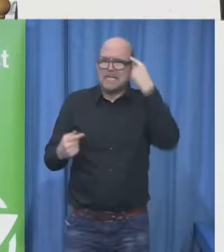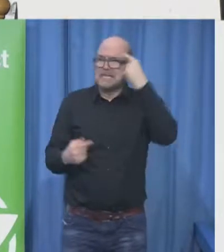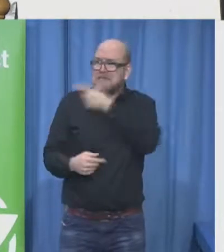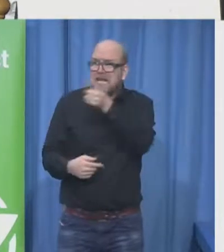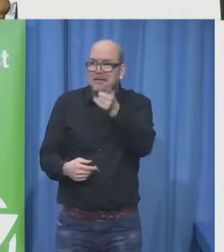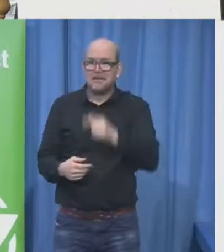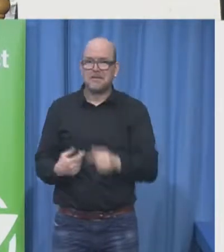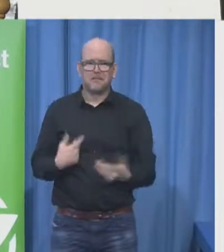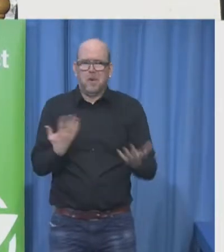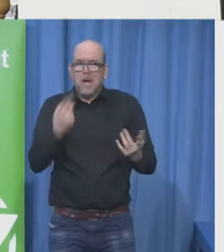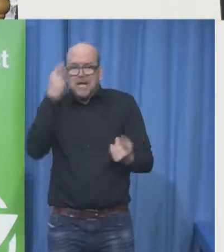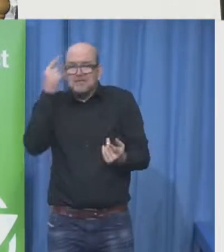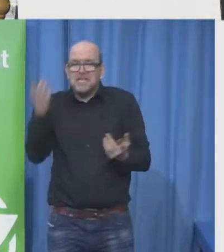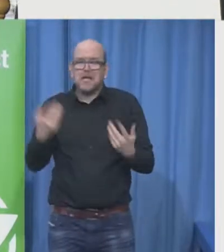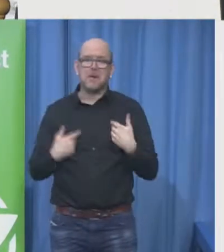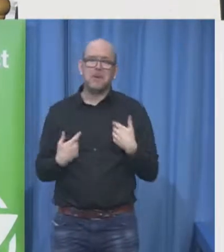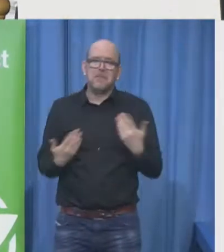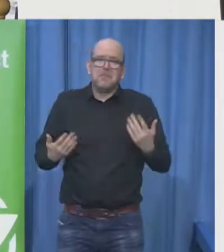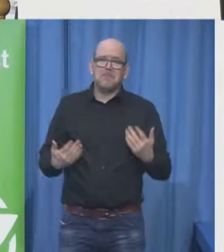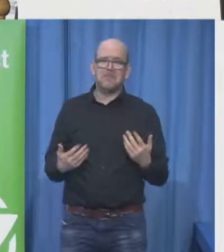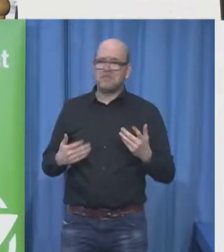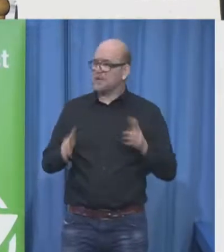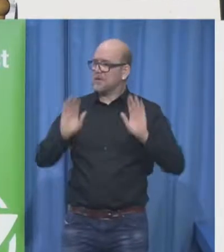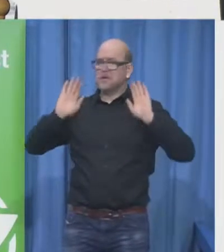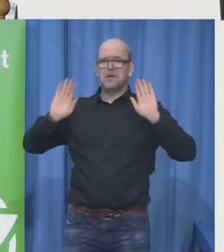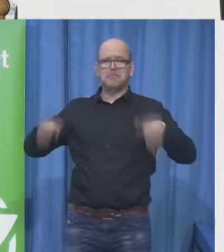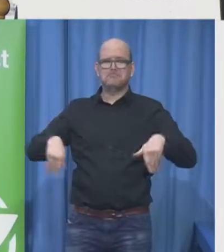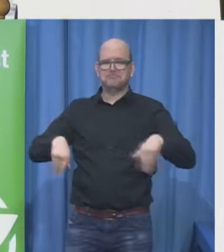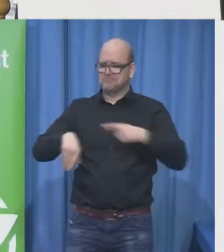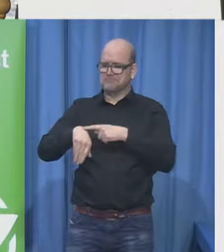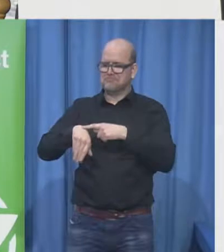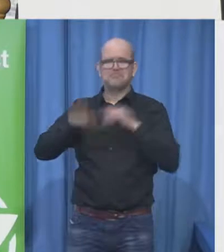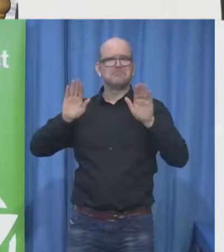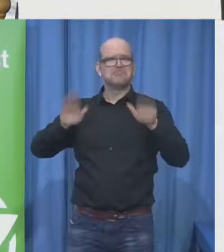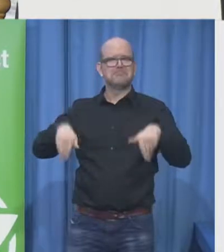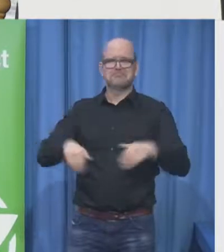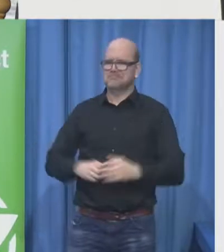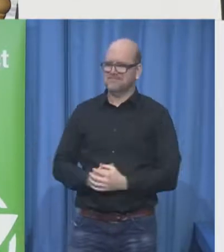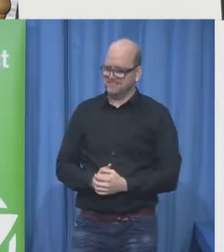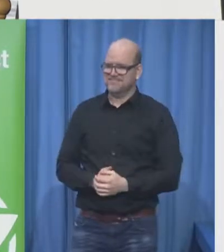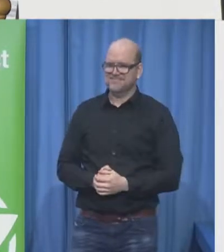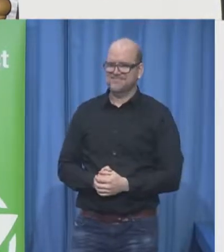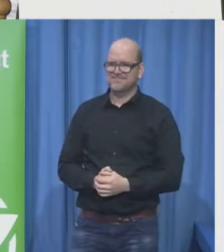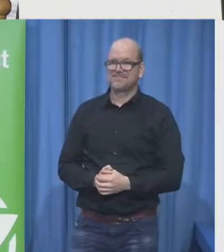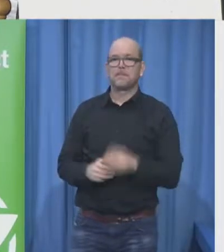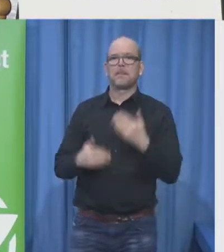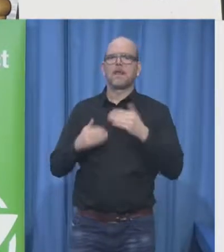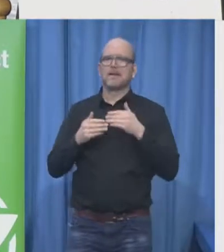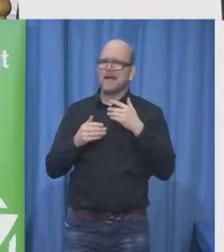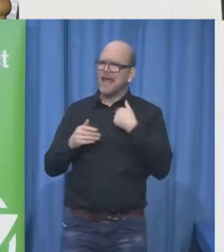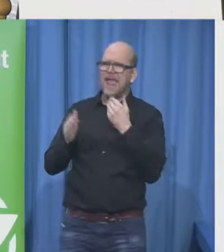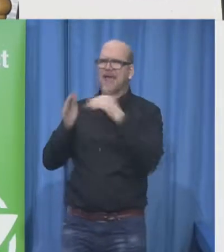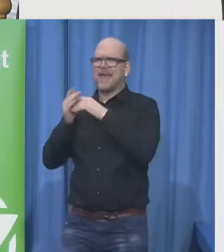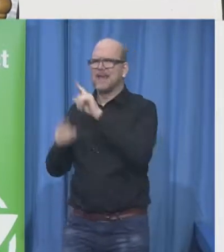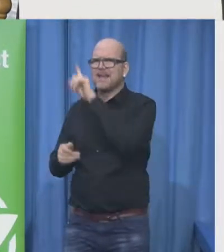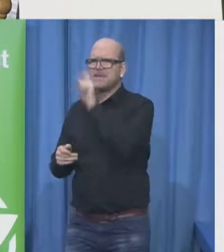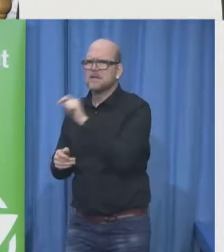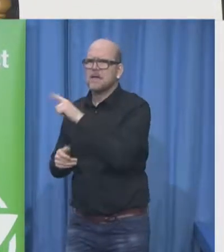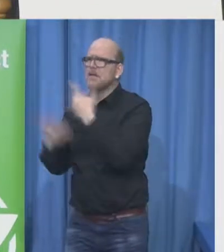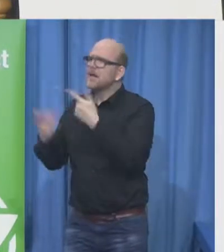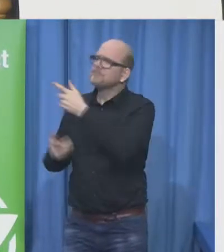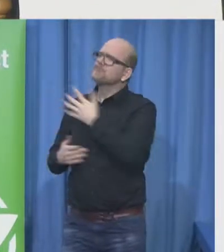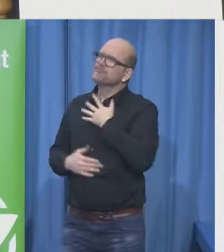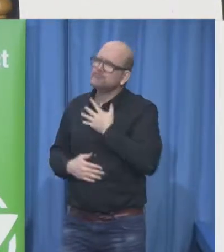even give a thought to me at all and when we asked him what would you like people to think about me